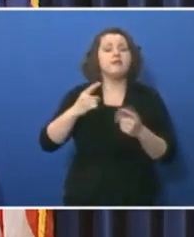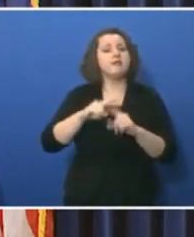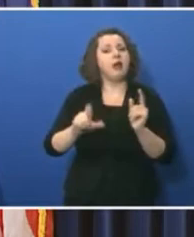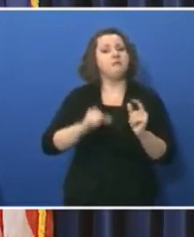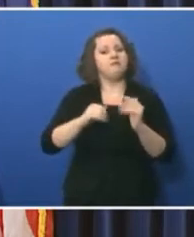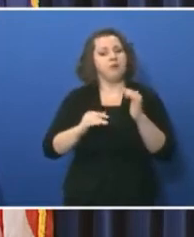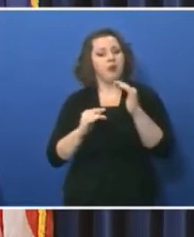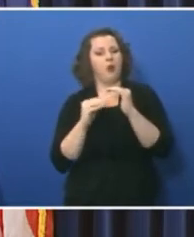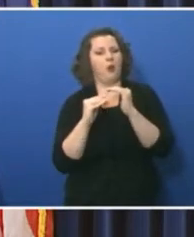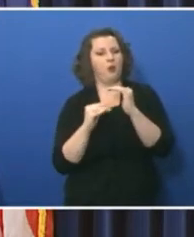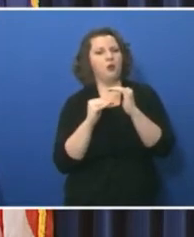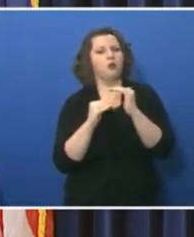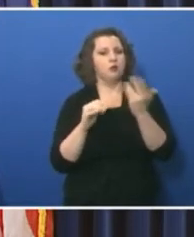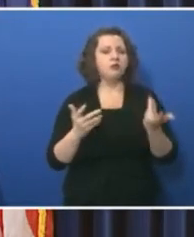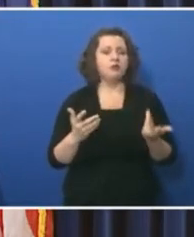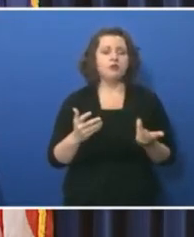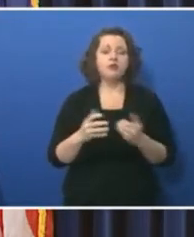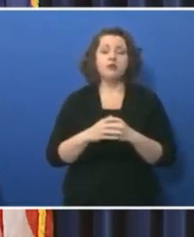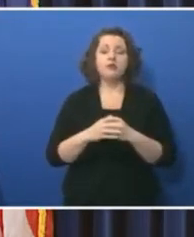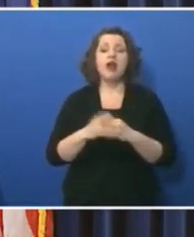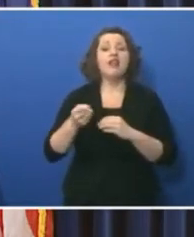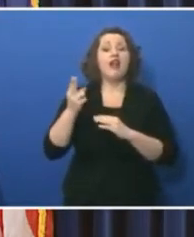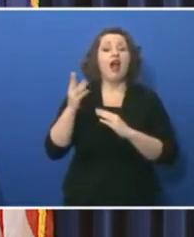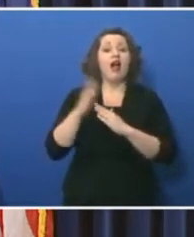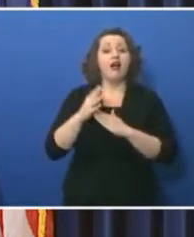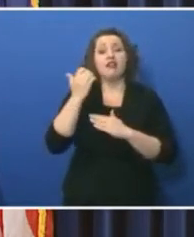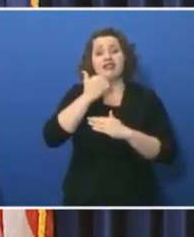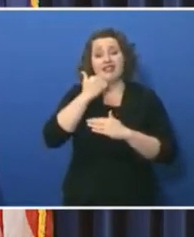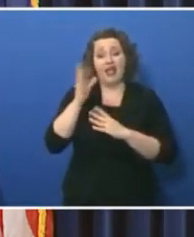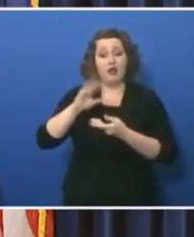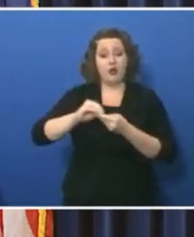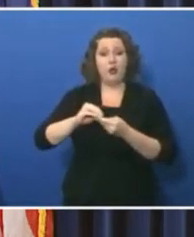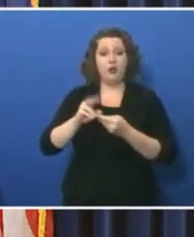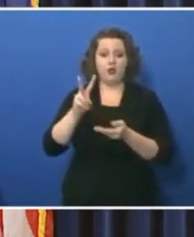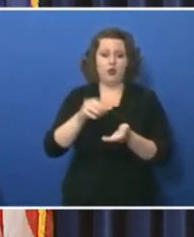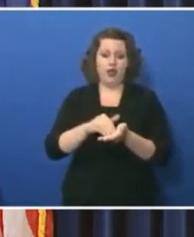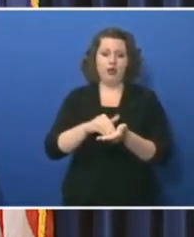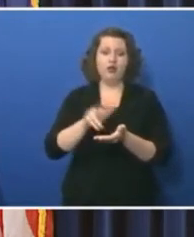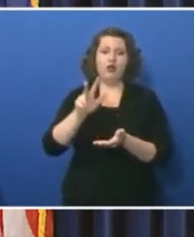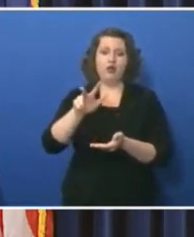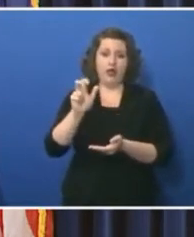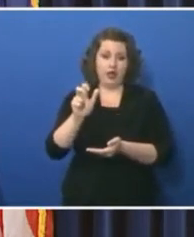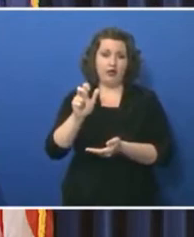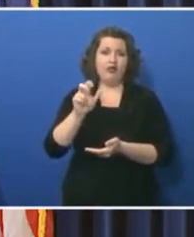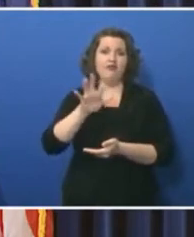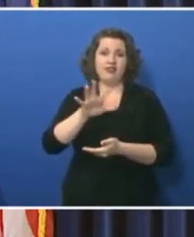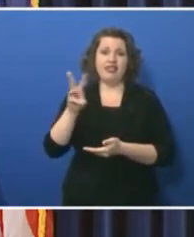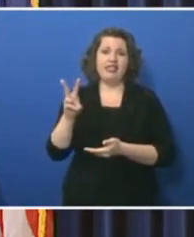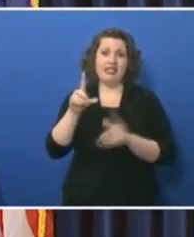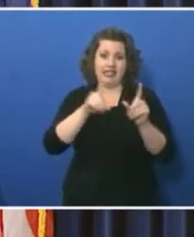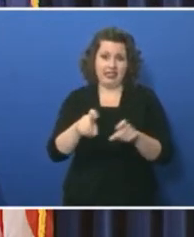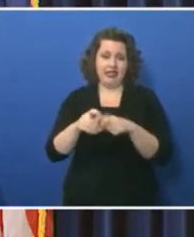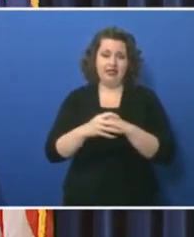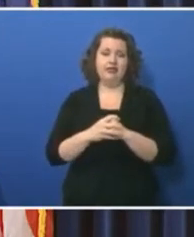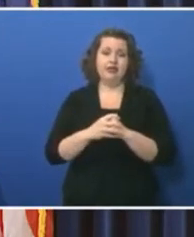close. Our highest daily total to date is 2,356 tests. But it's important to